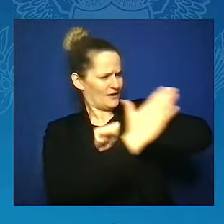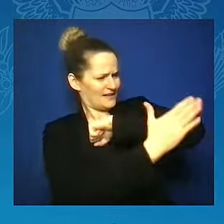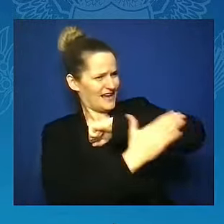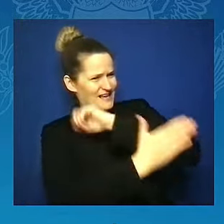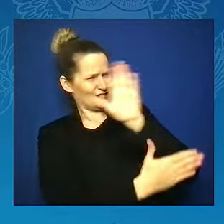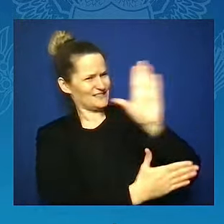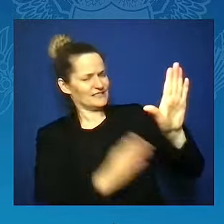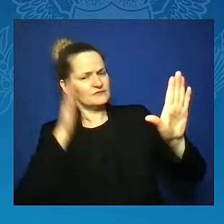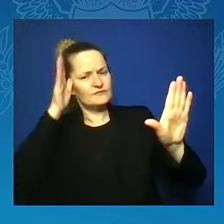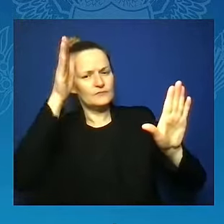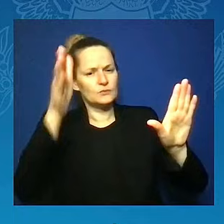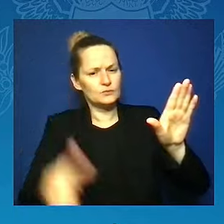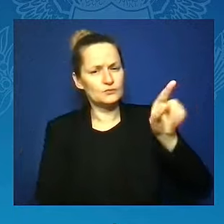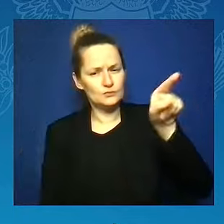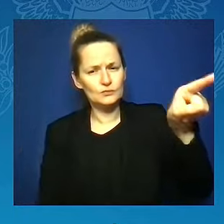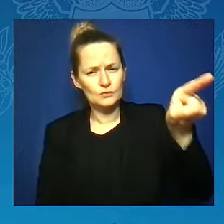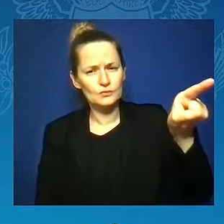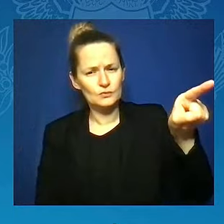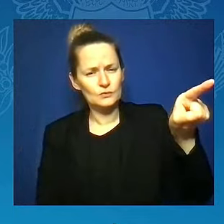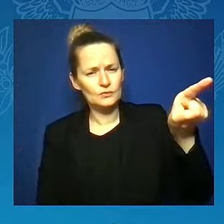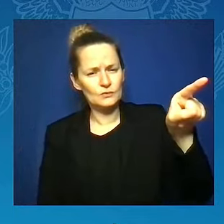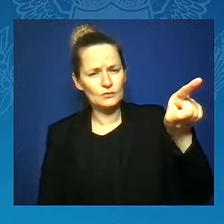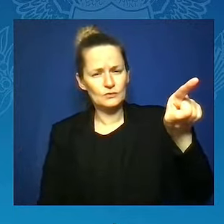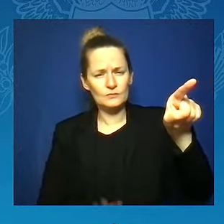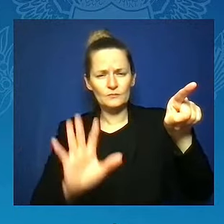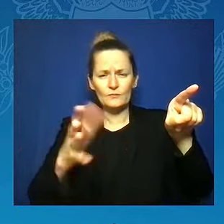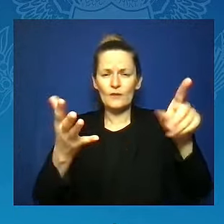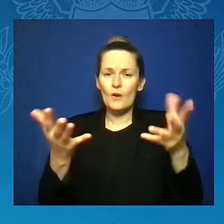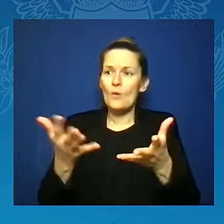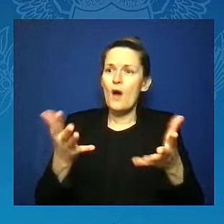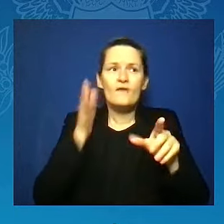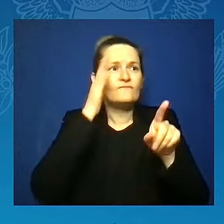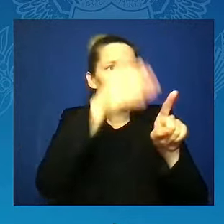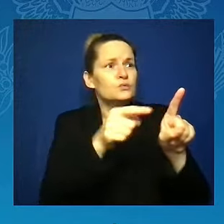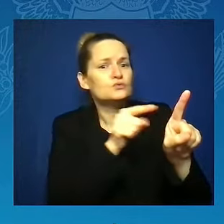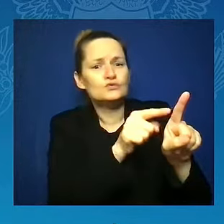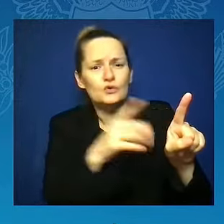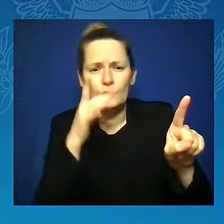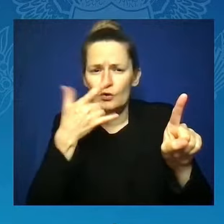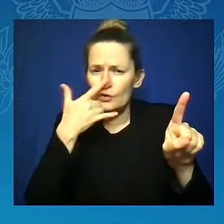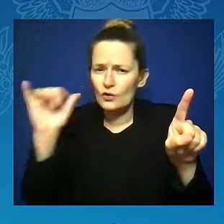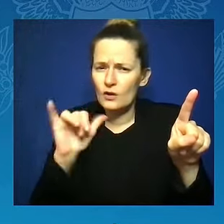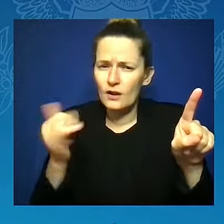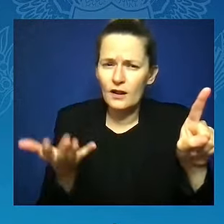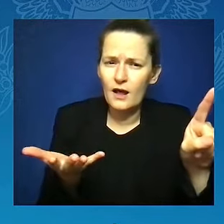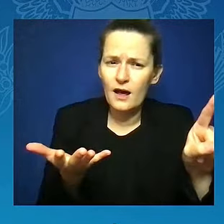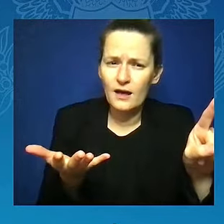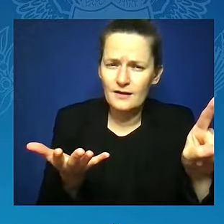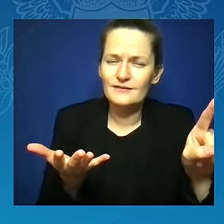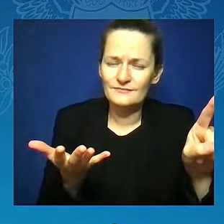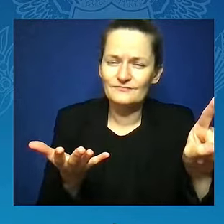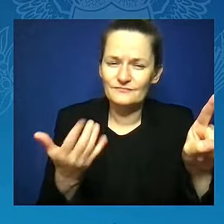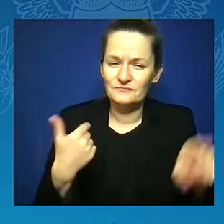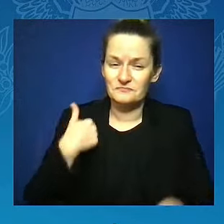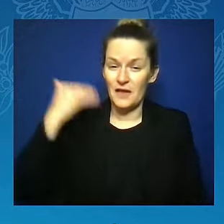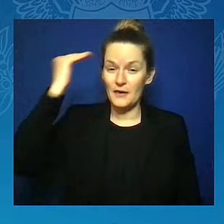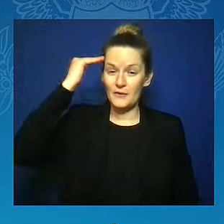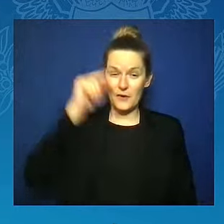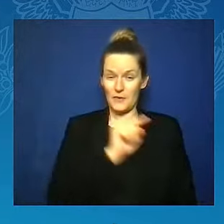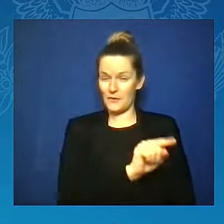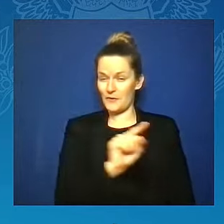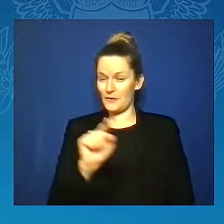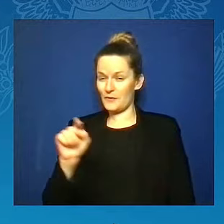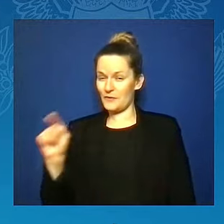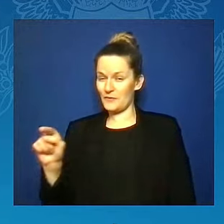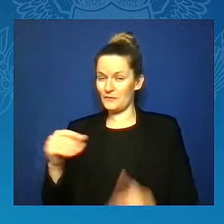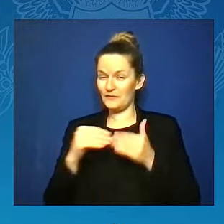future looks like. I know the leaders in this room. And I know the future we believe in and we fight